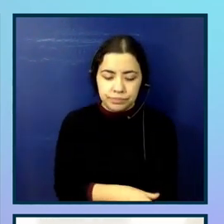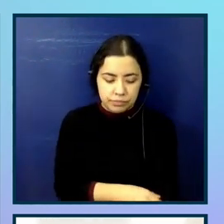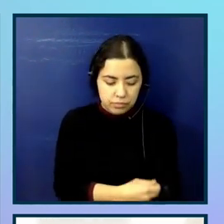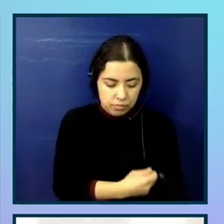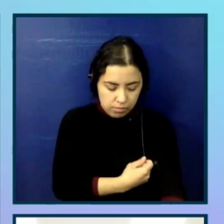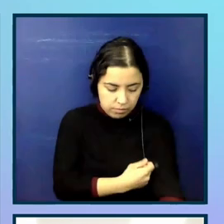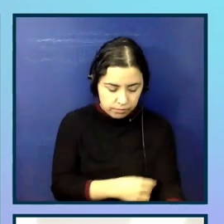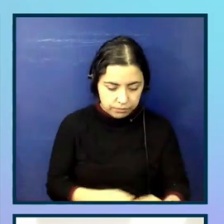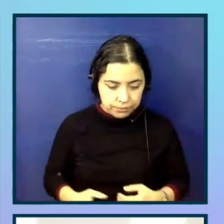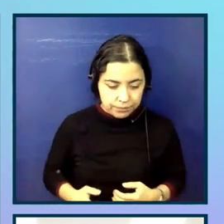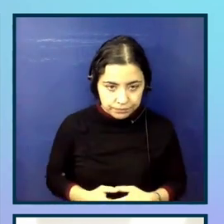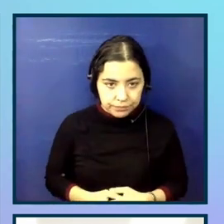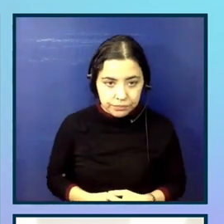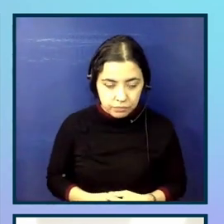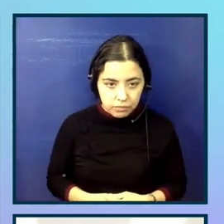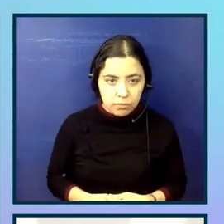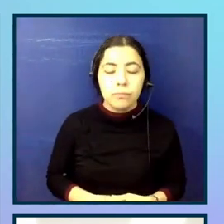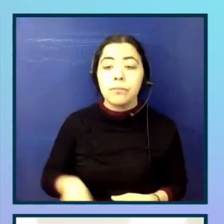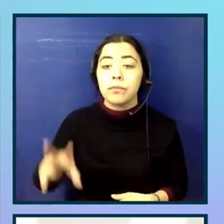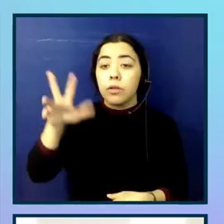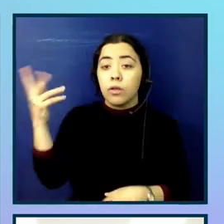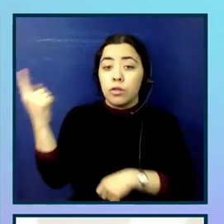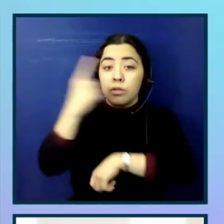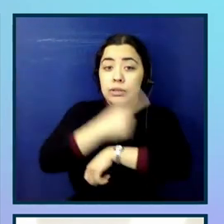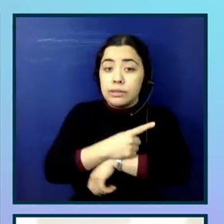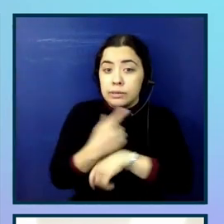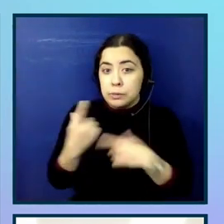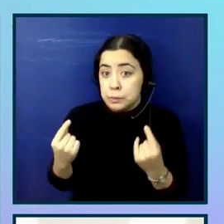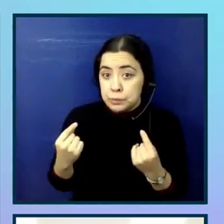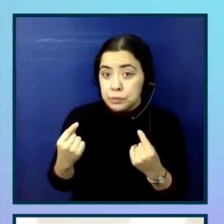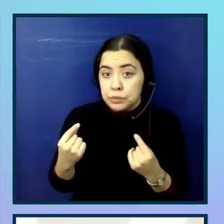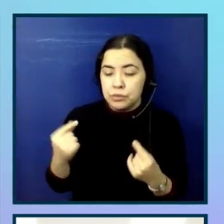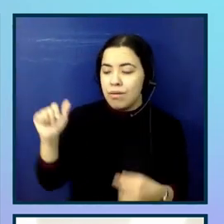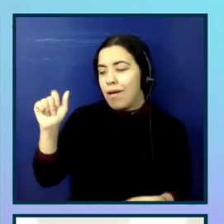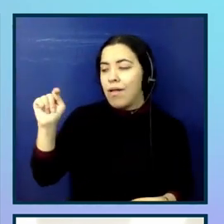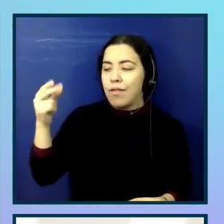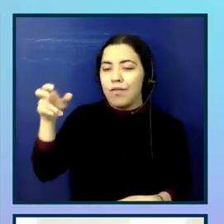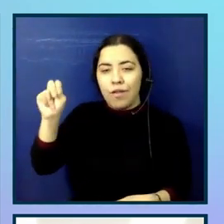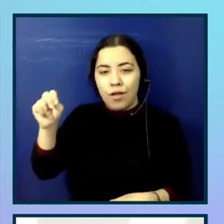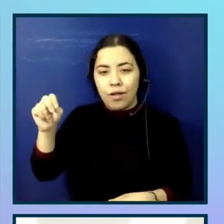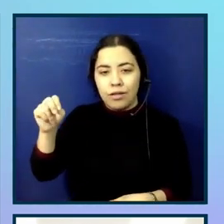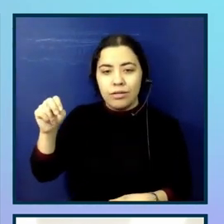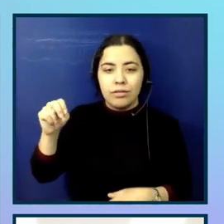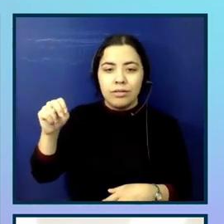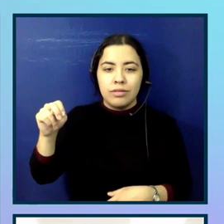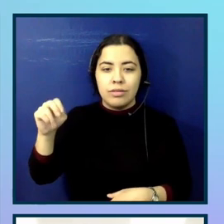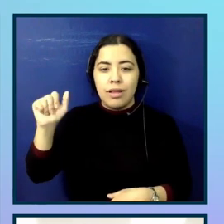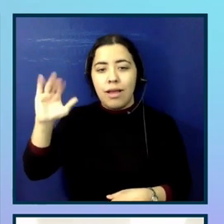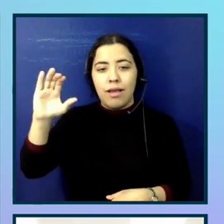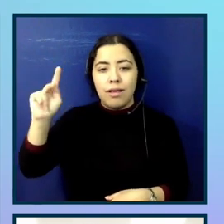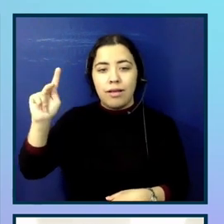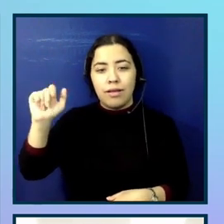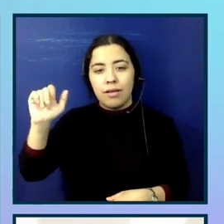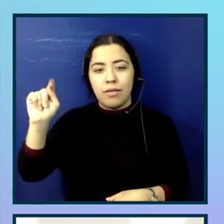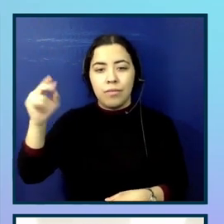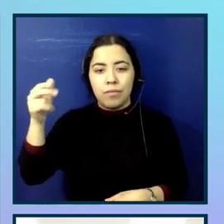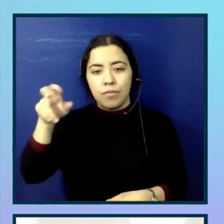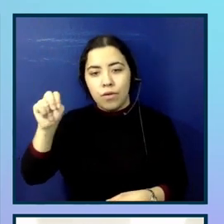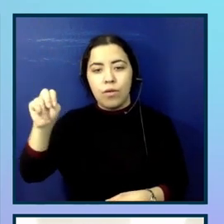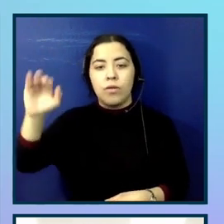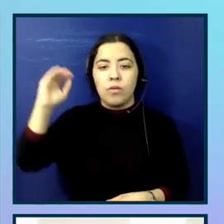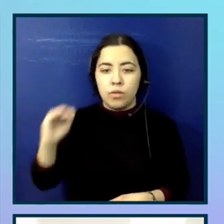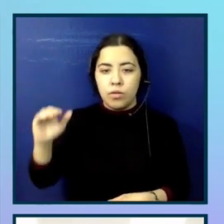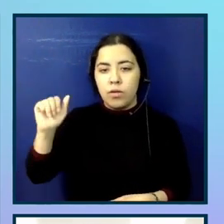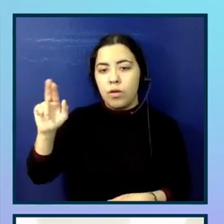So yeah, so and then in day three, we did all the a-thons. So as I said, a hackathon, automation a-thon, document a-thon, and then innovation a-thon.